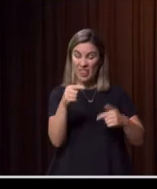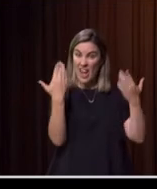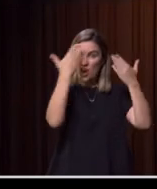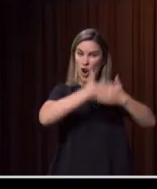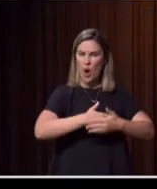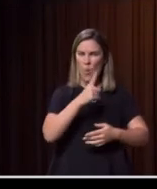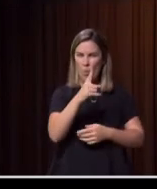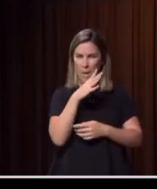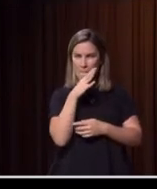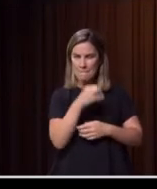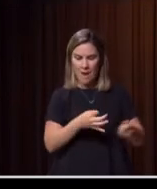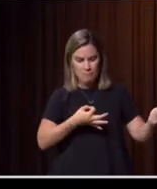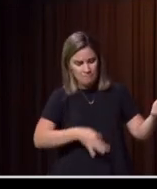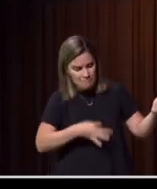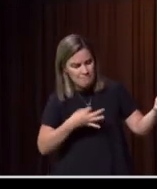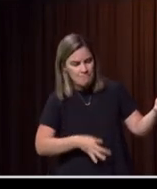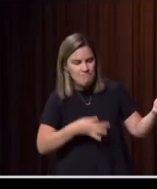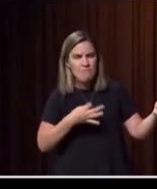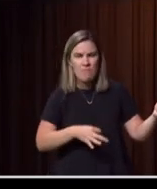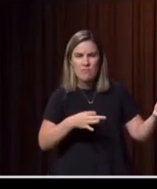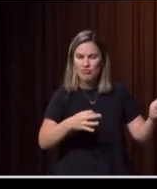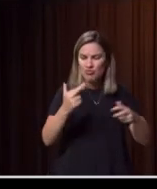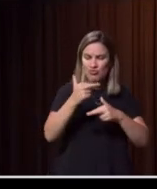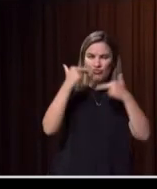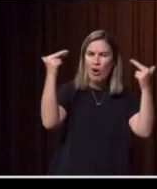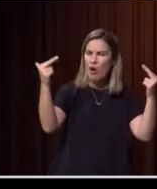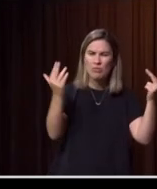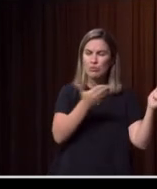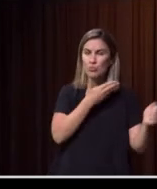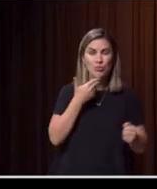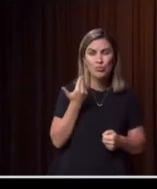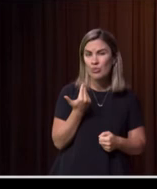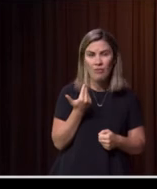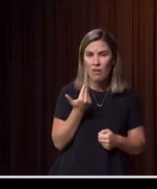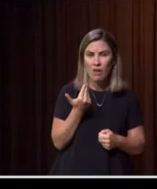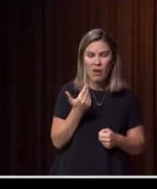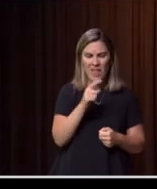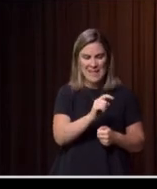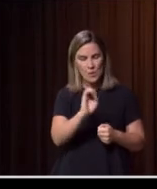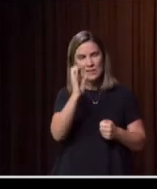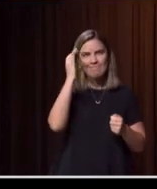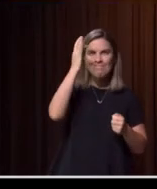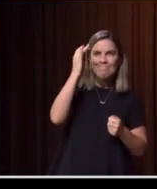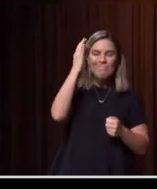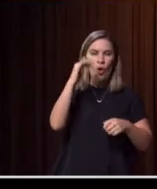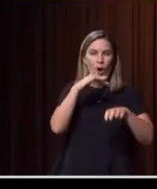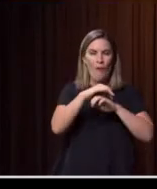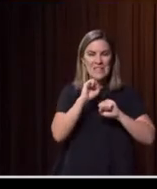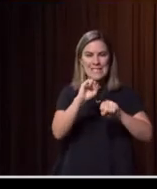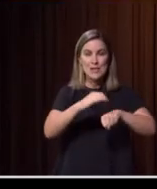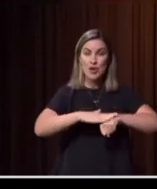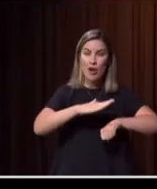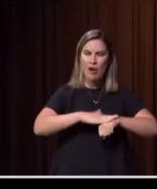he strummed the guitar and played this beautiful song that he created reflecting on the time of the story. So you've got